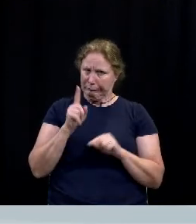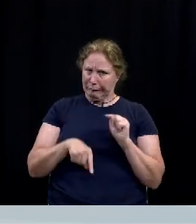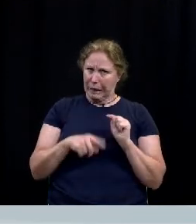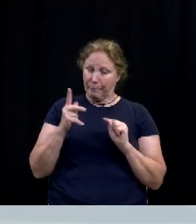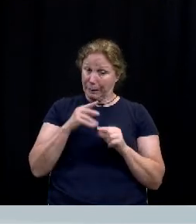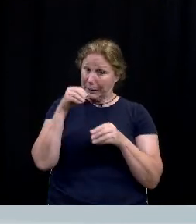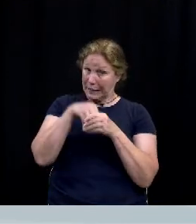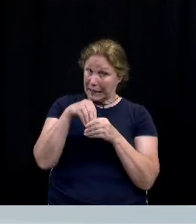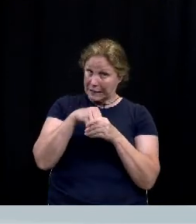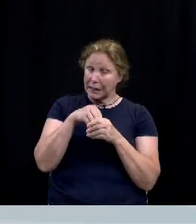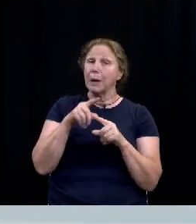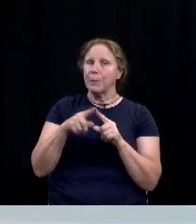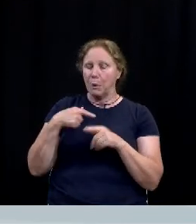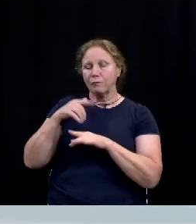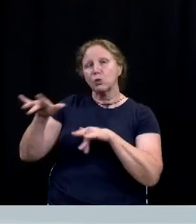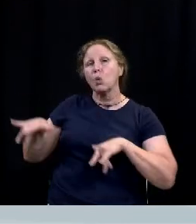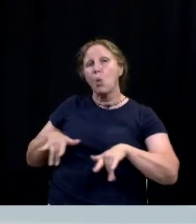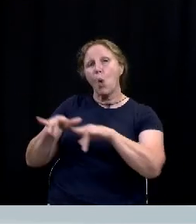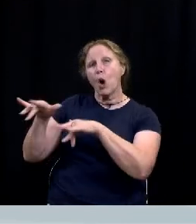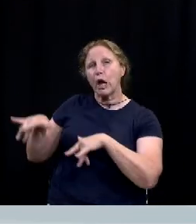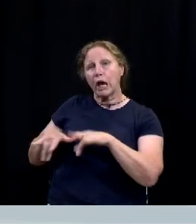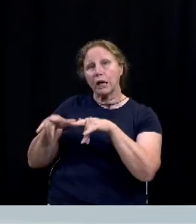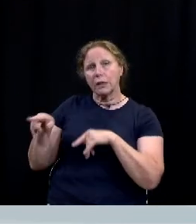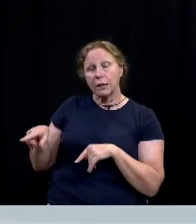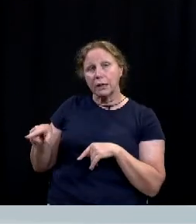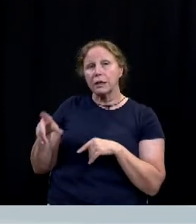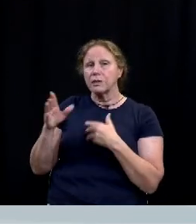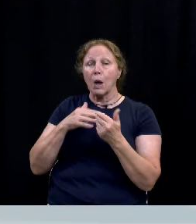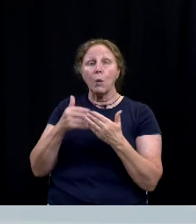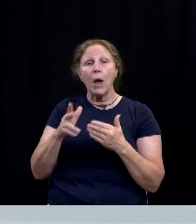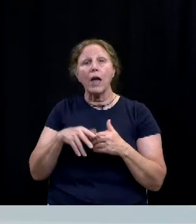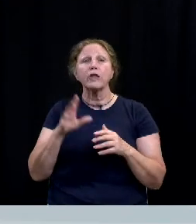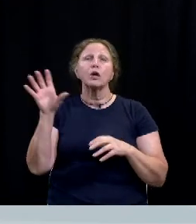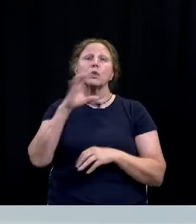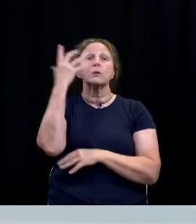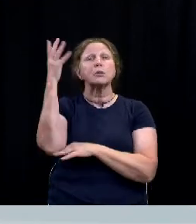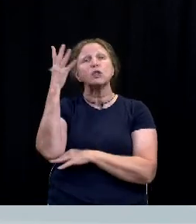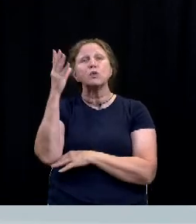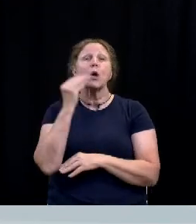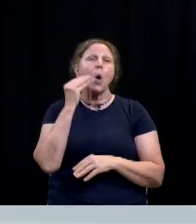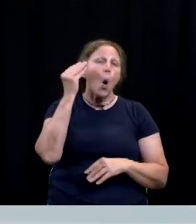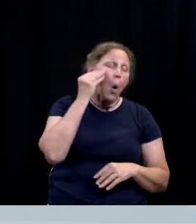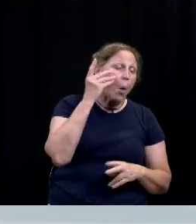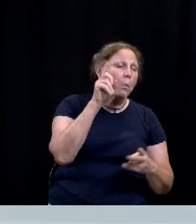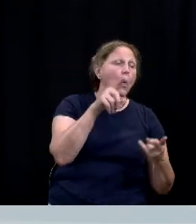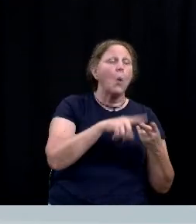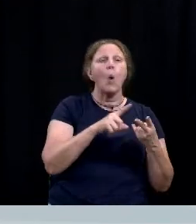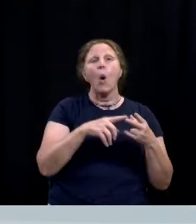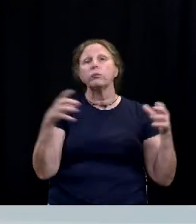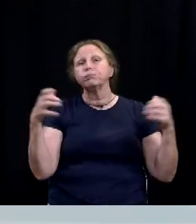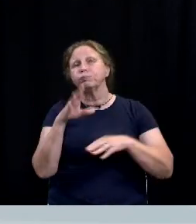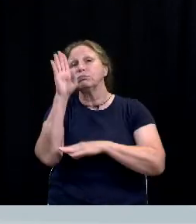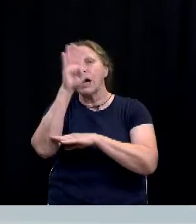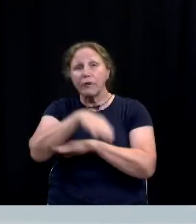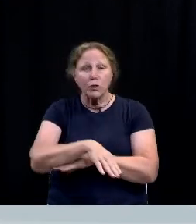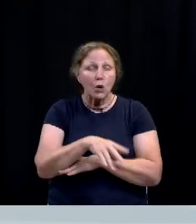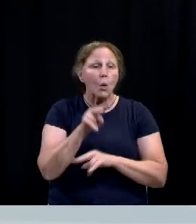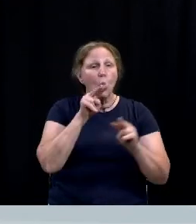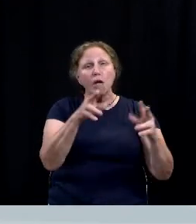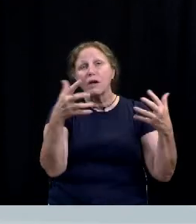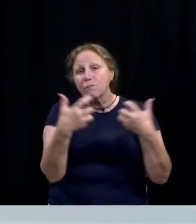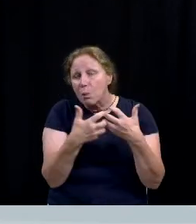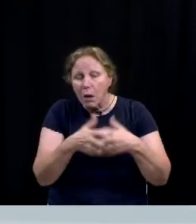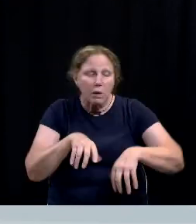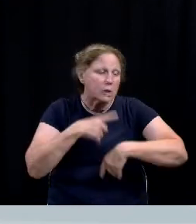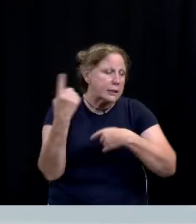inside we have recordings of that so whether you're setting up your christmas tree in your house or getting together on a sunday afternoon watching some football